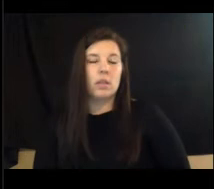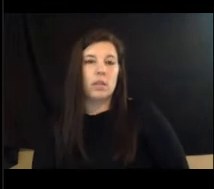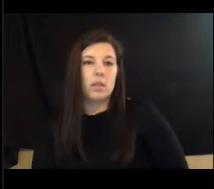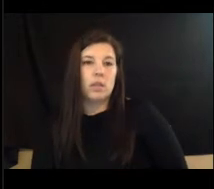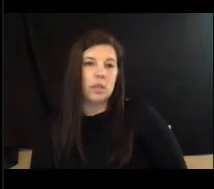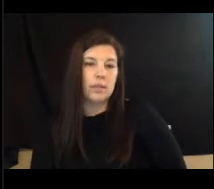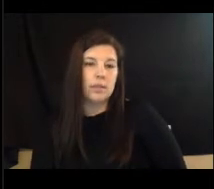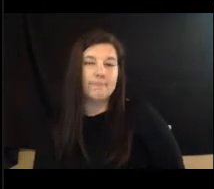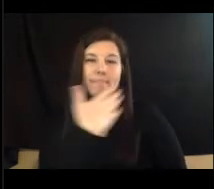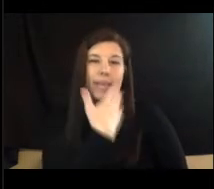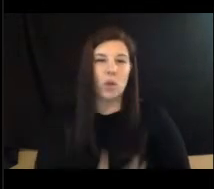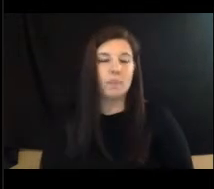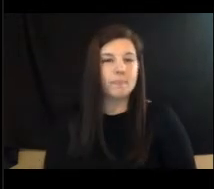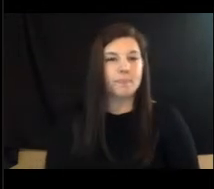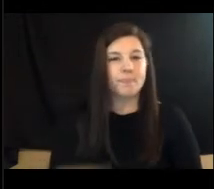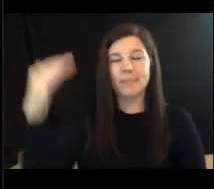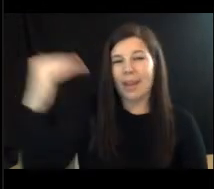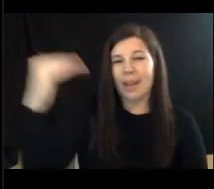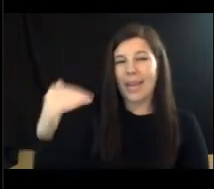Thank you. Next speaker.